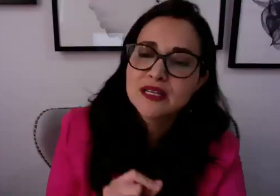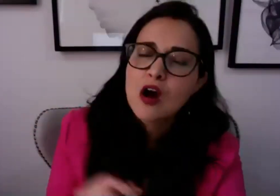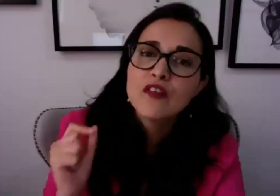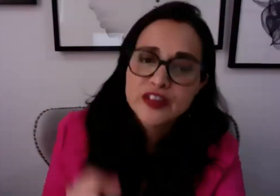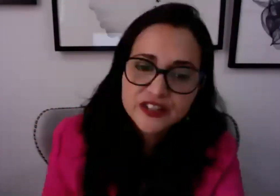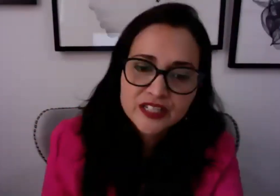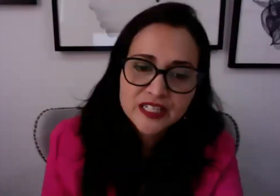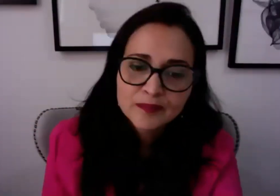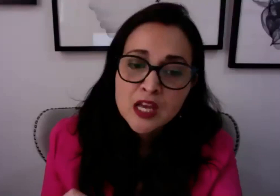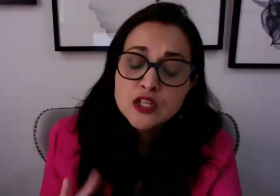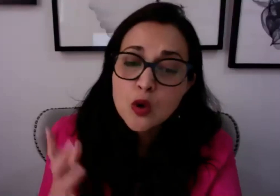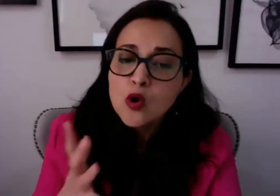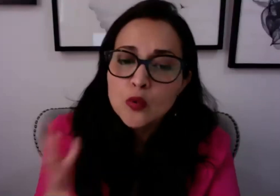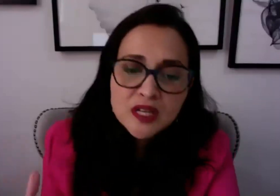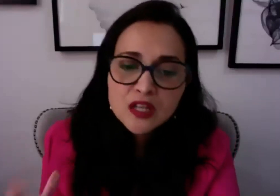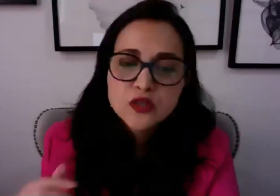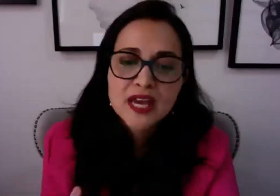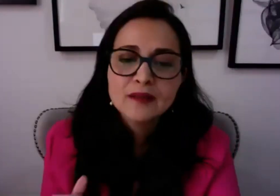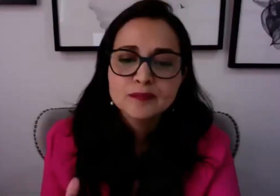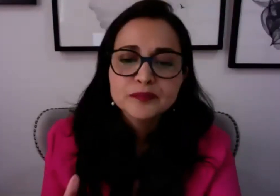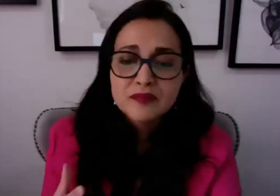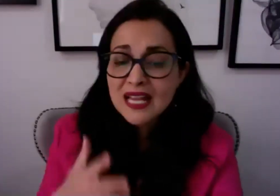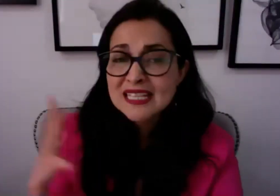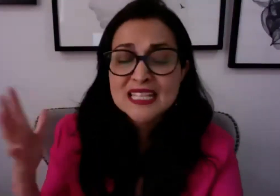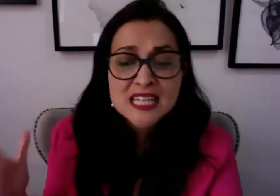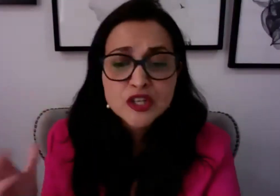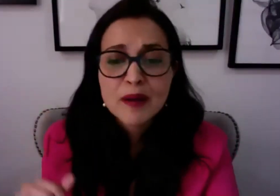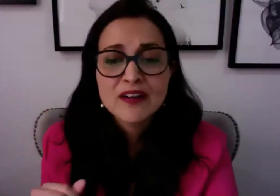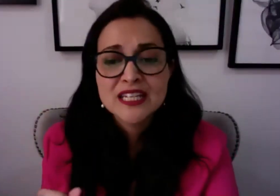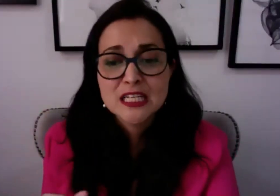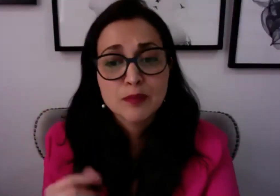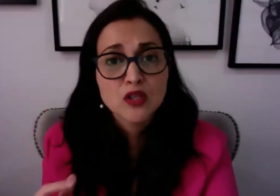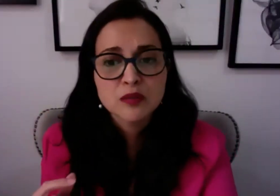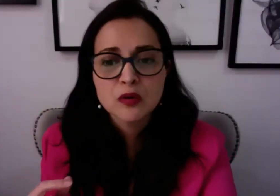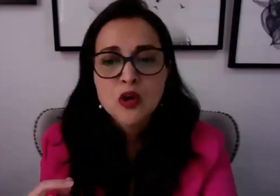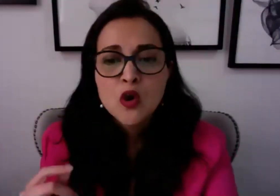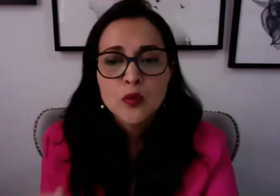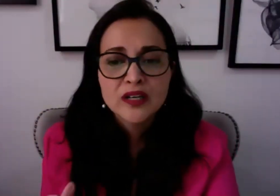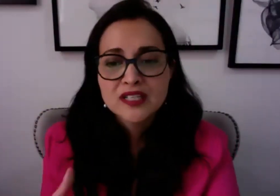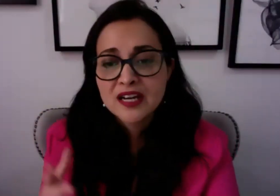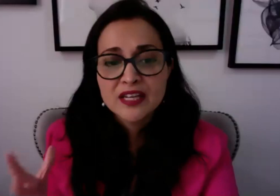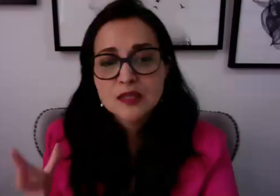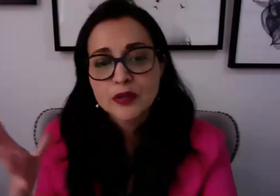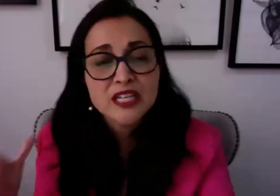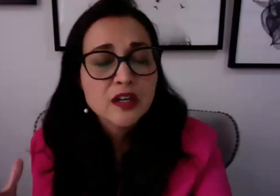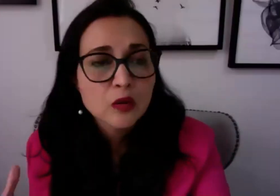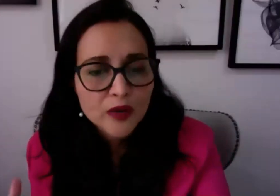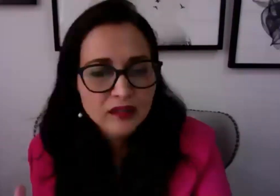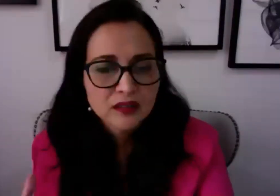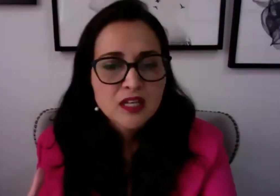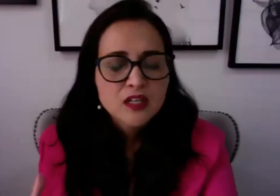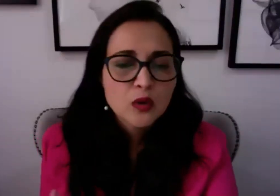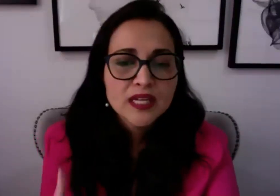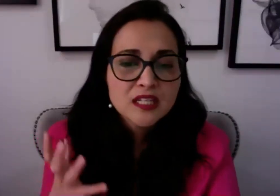young women under 30. So, we know today that gender parity is possible where there is political